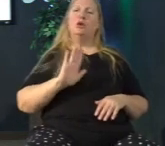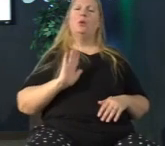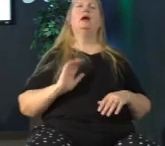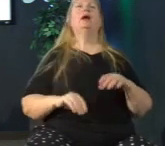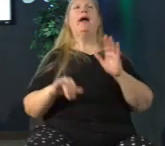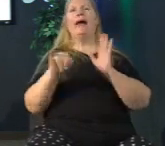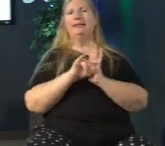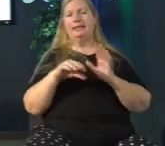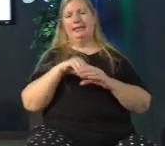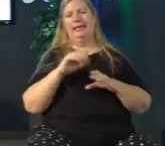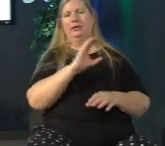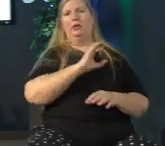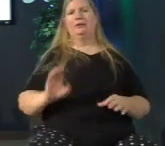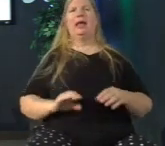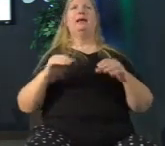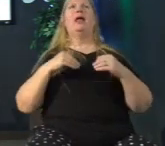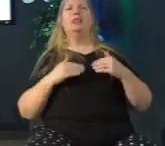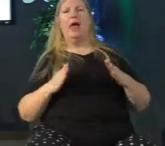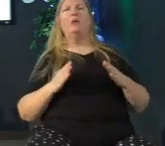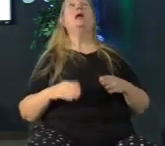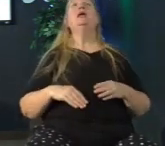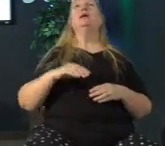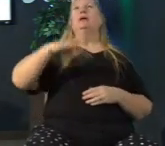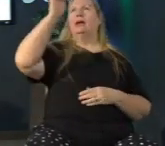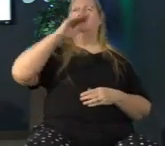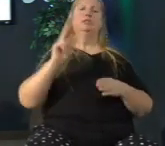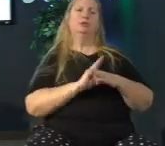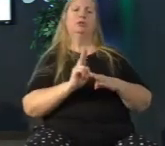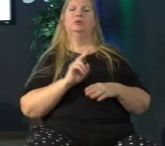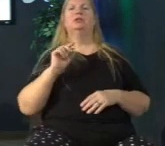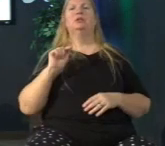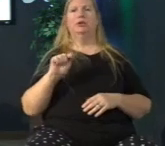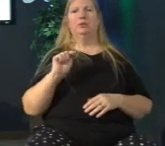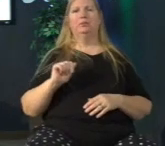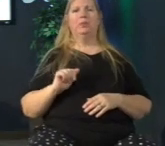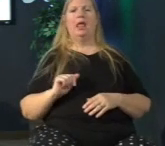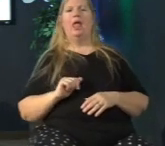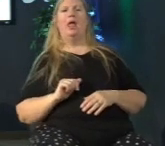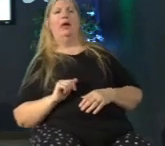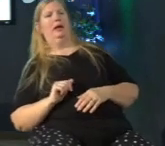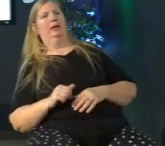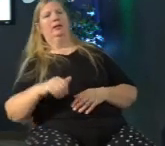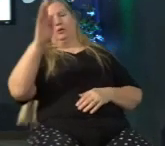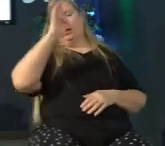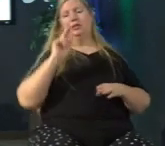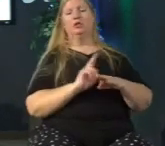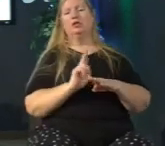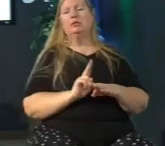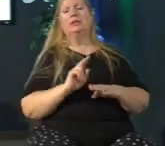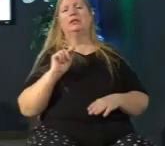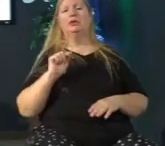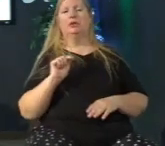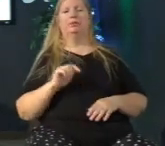allow God to use you because God is preparing you and often times it is in the pain that God is preparing